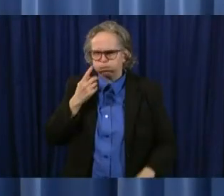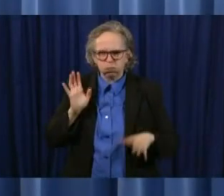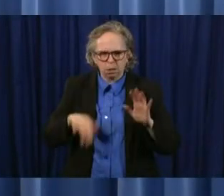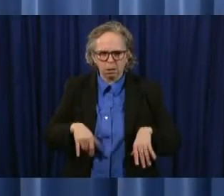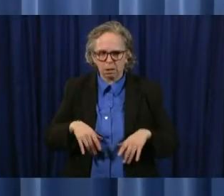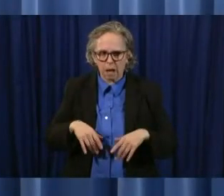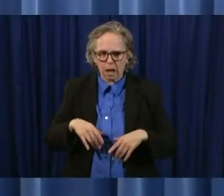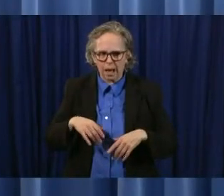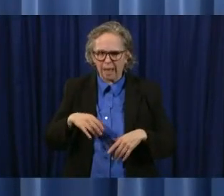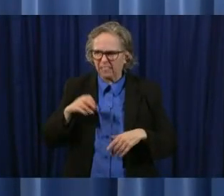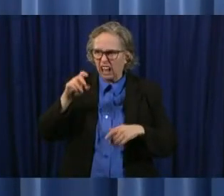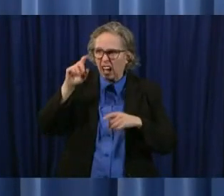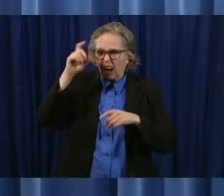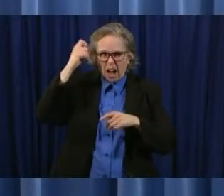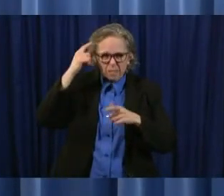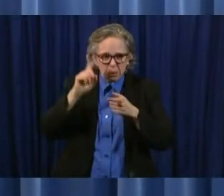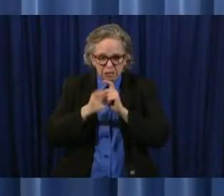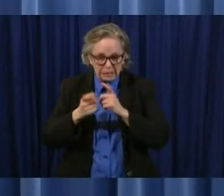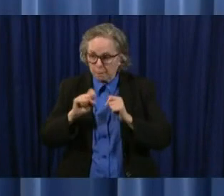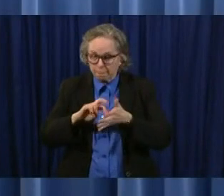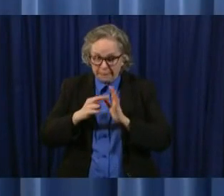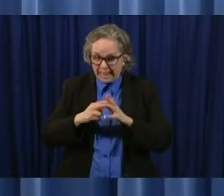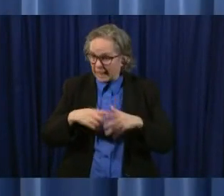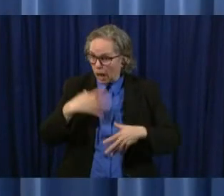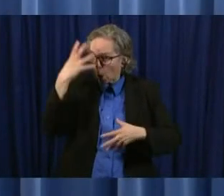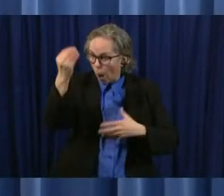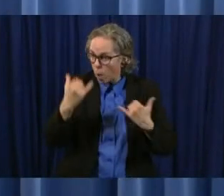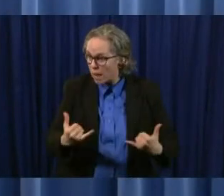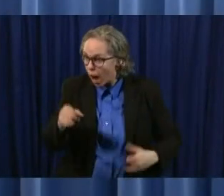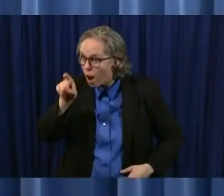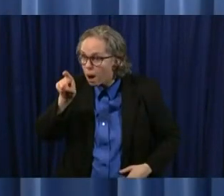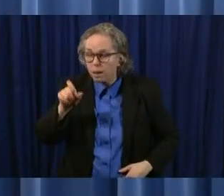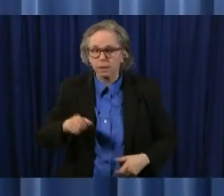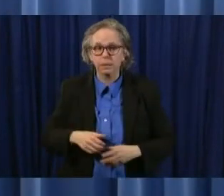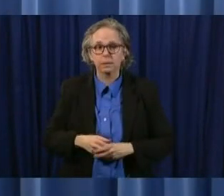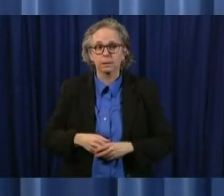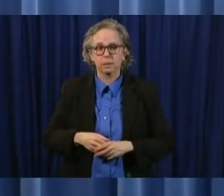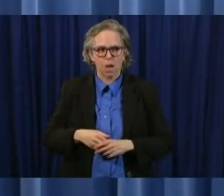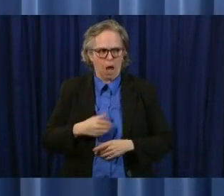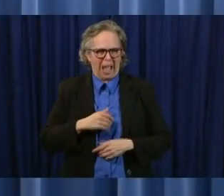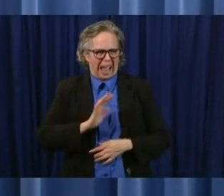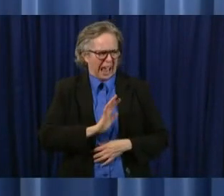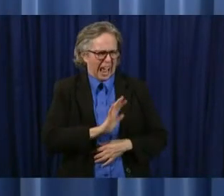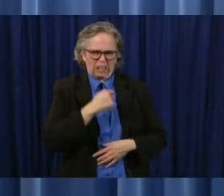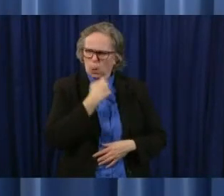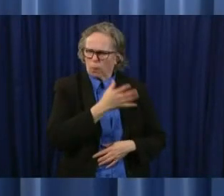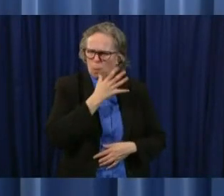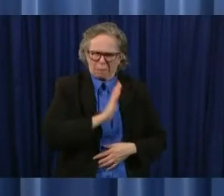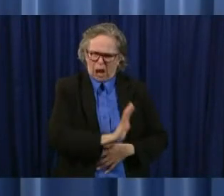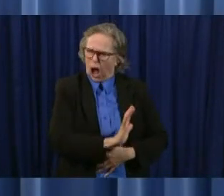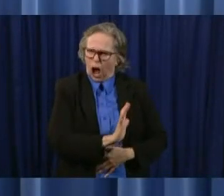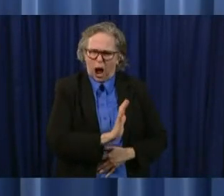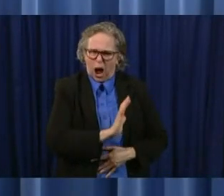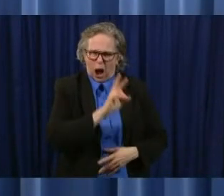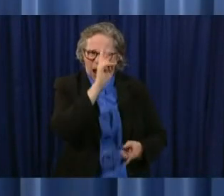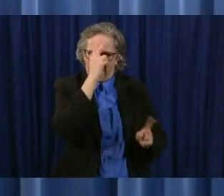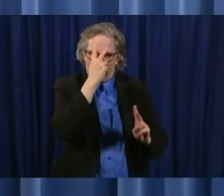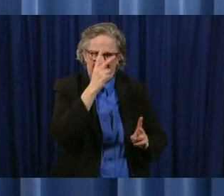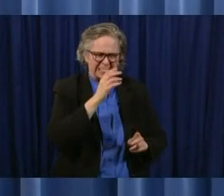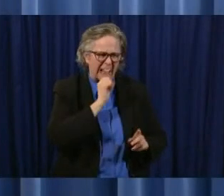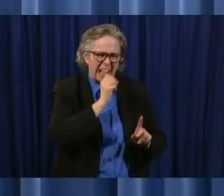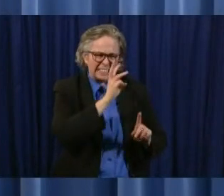do all these things and my friend who was making the call to me said you know i told her you know you're not because of your age